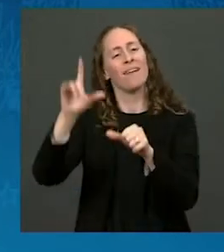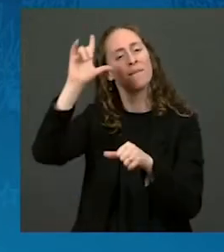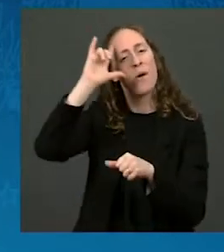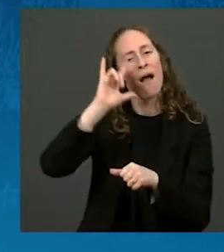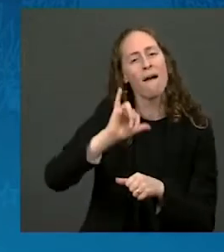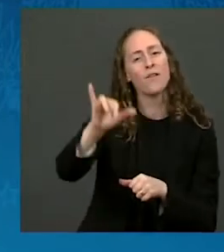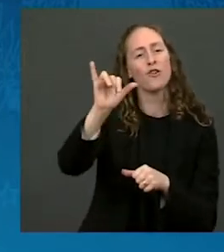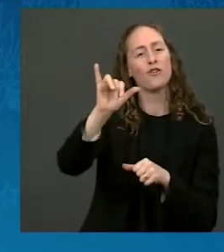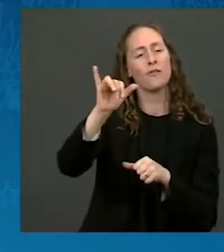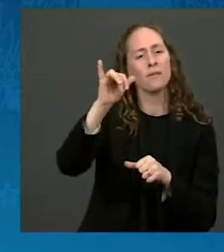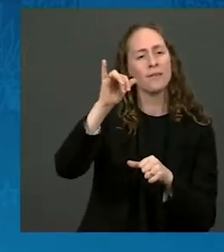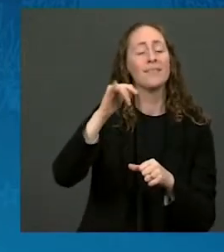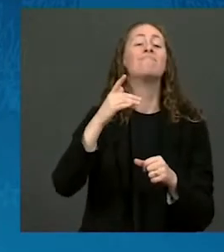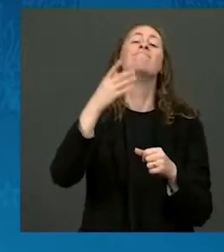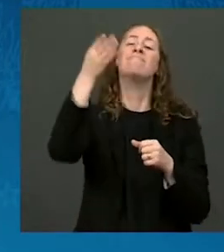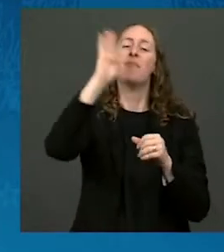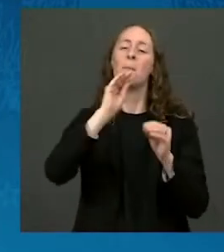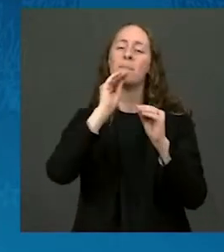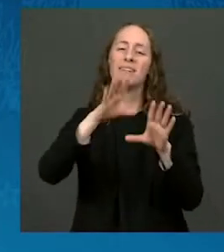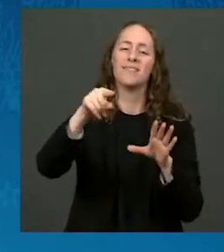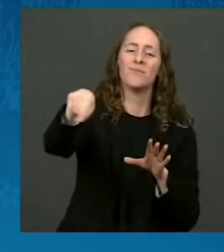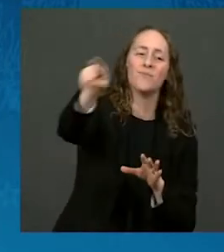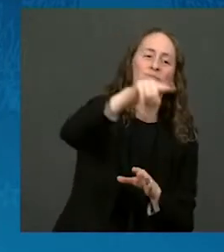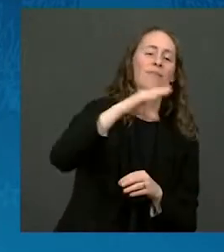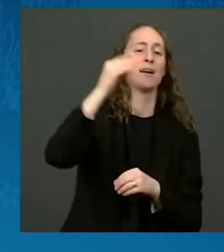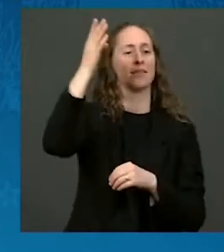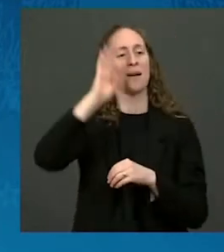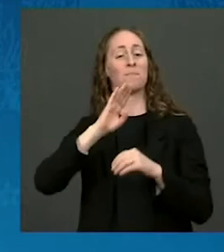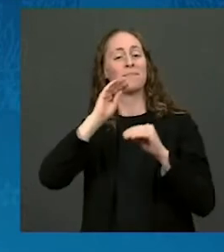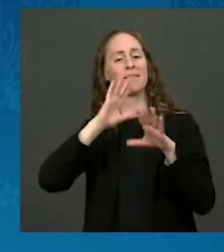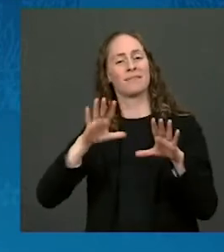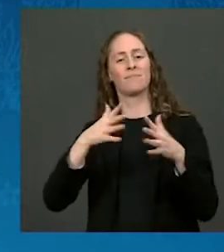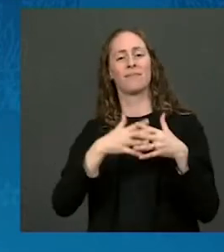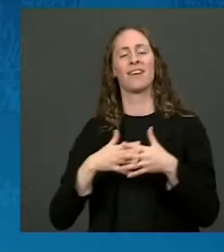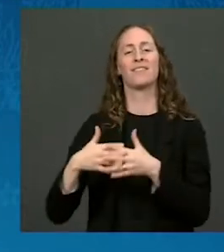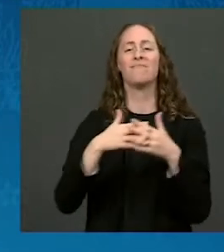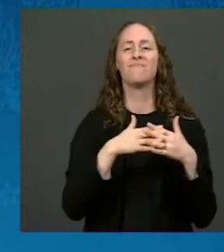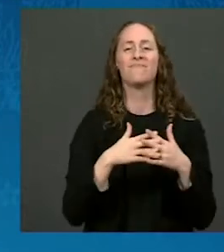of you. And may God bless you. And may God bless America. Thank you.